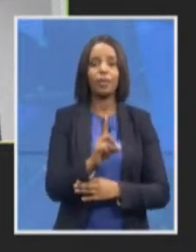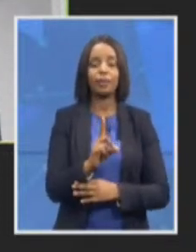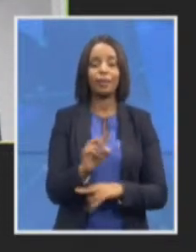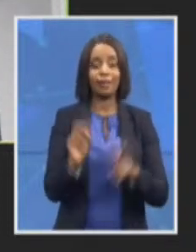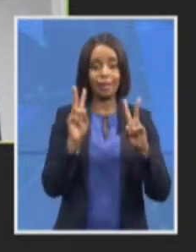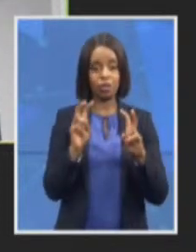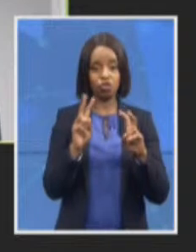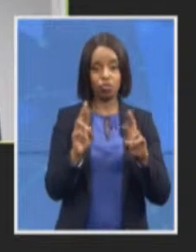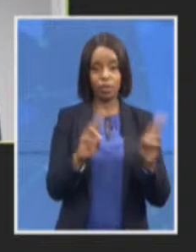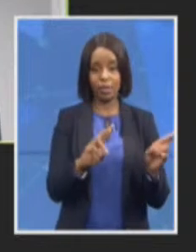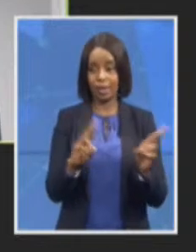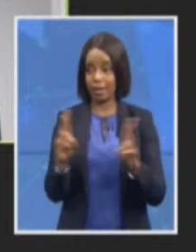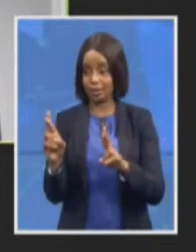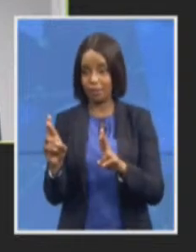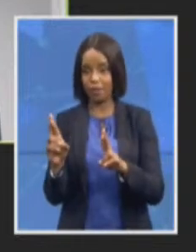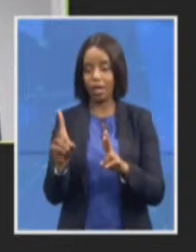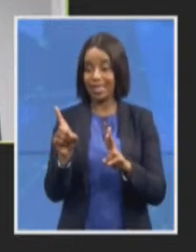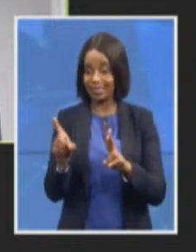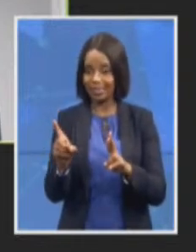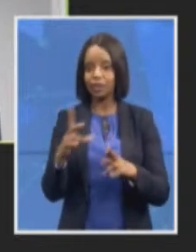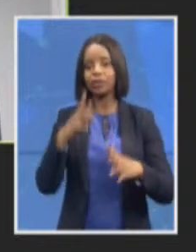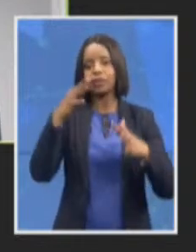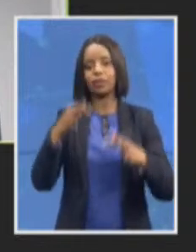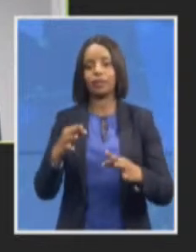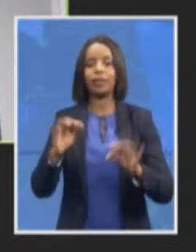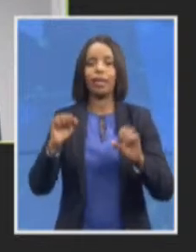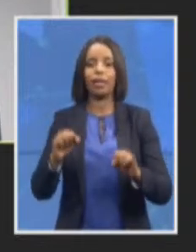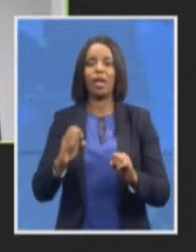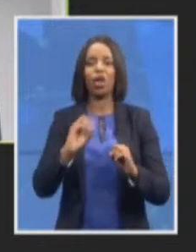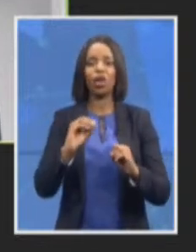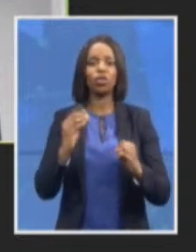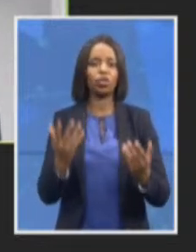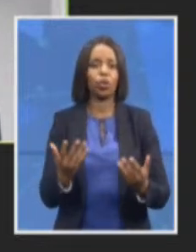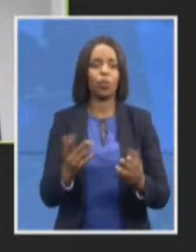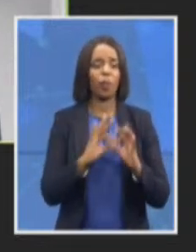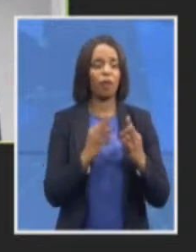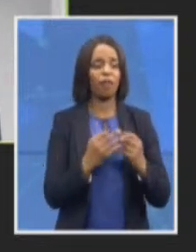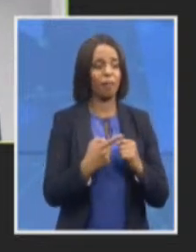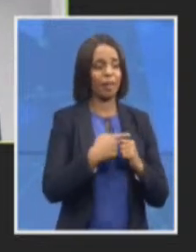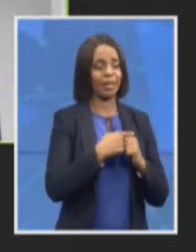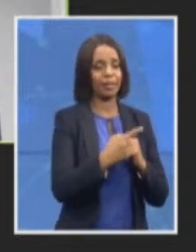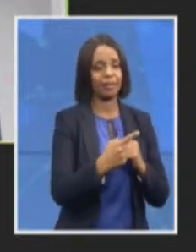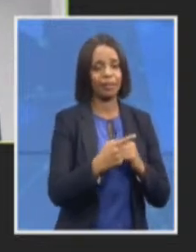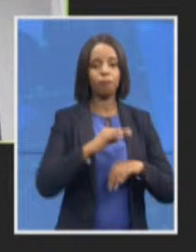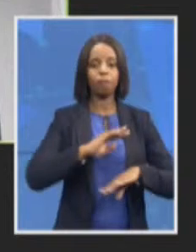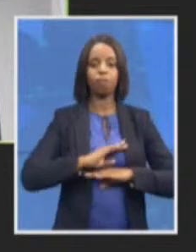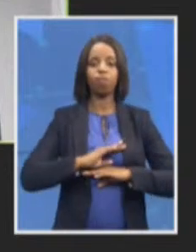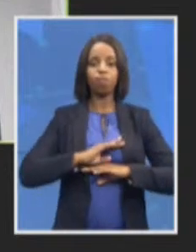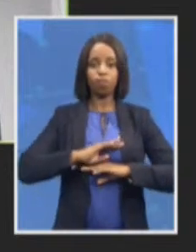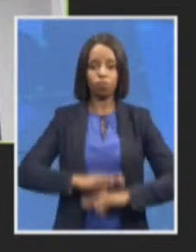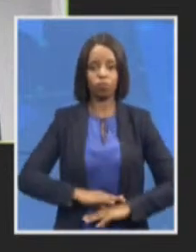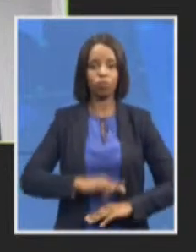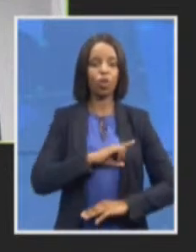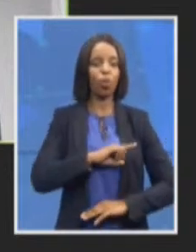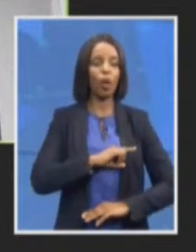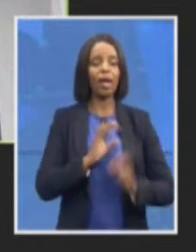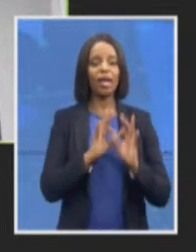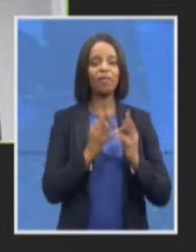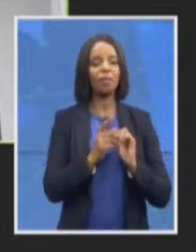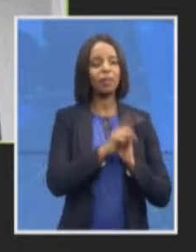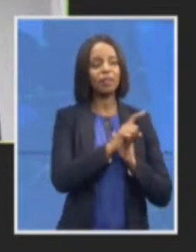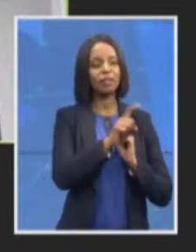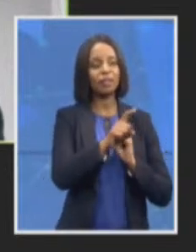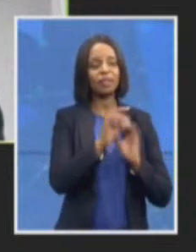justice for the families of atrocities that are committed during the apartheid era I said I'd give some